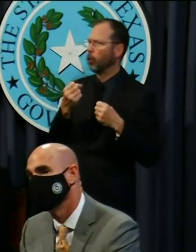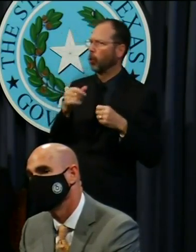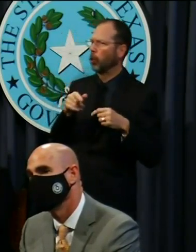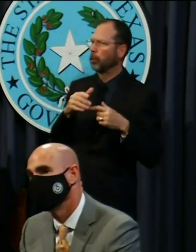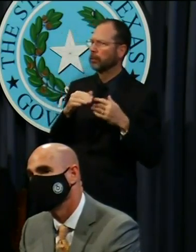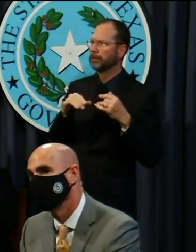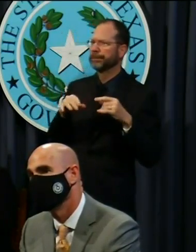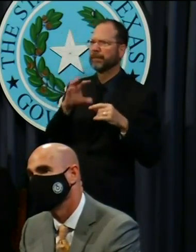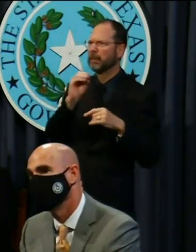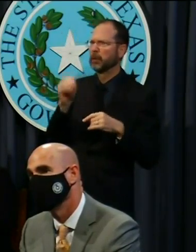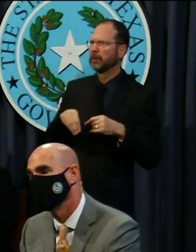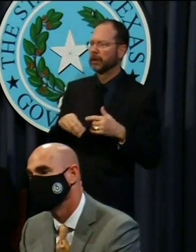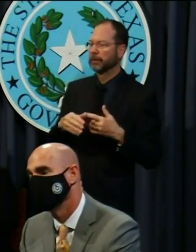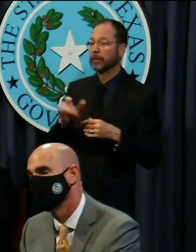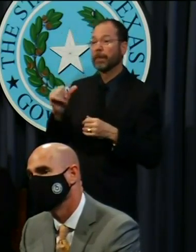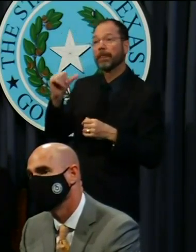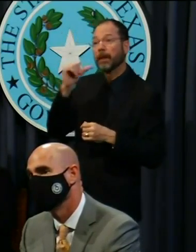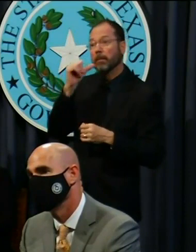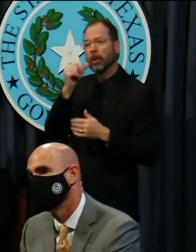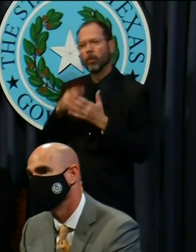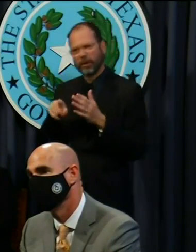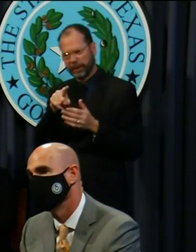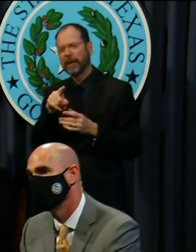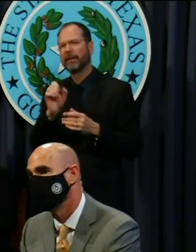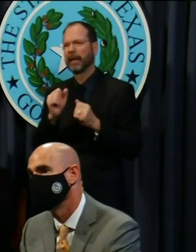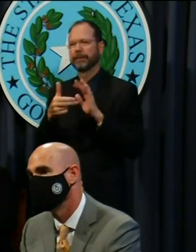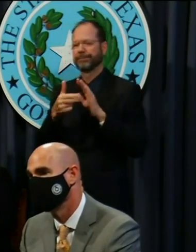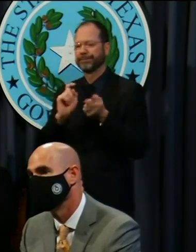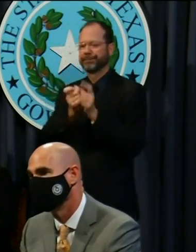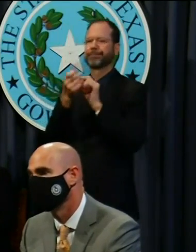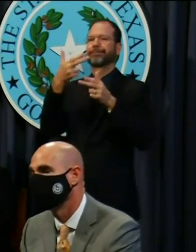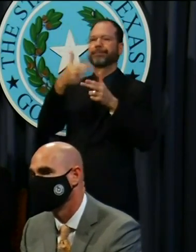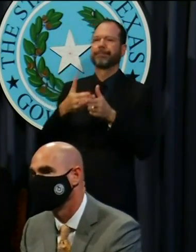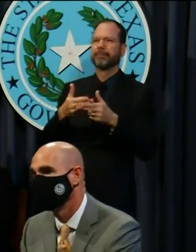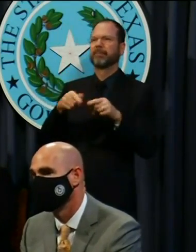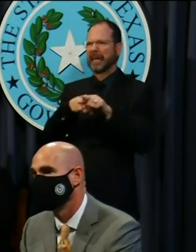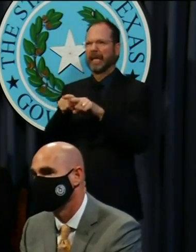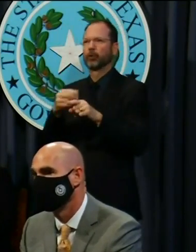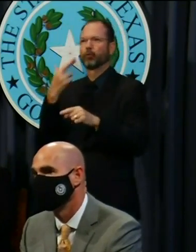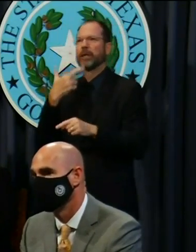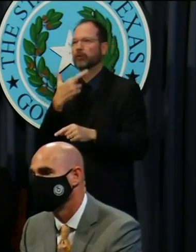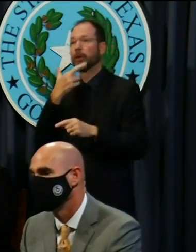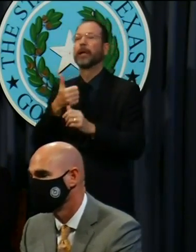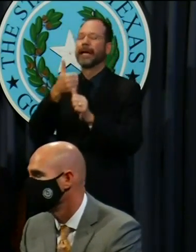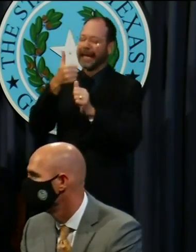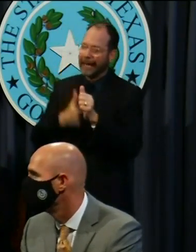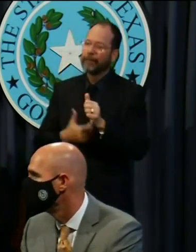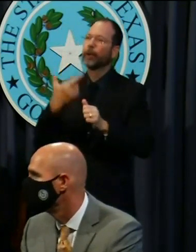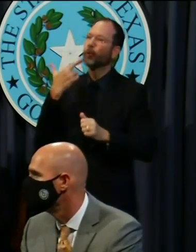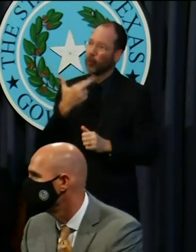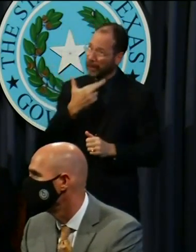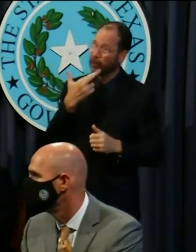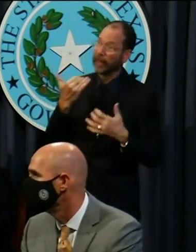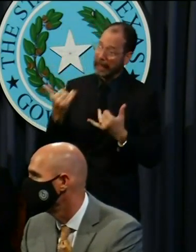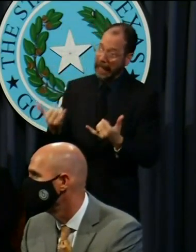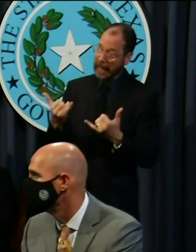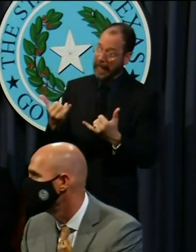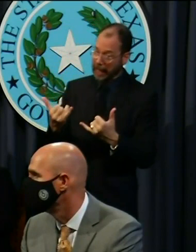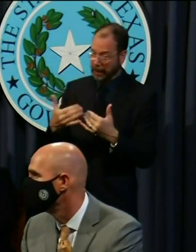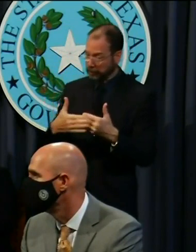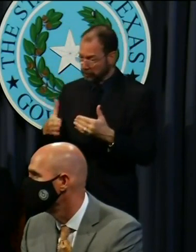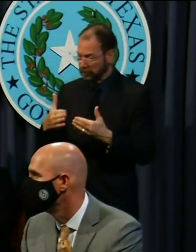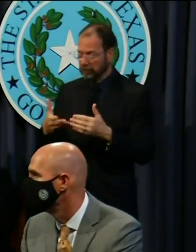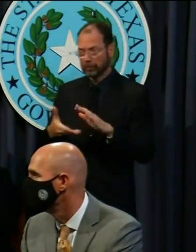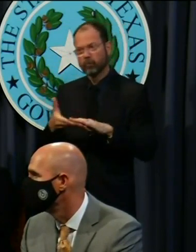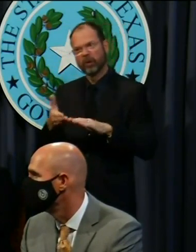So what those bars have done, they have recategorized as restaurants. Every restaurant that is